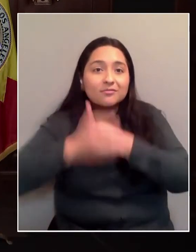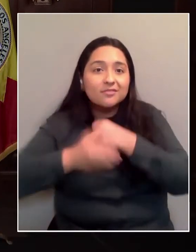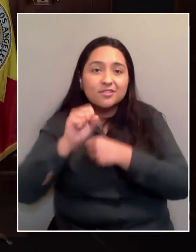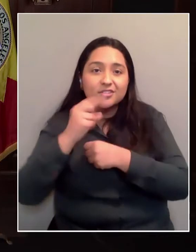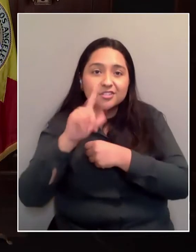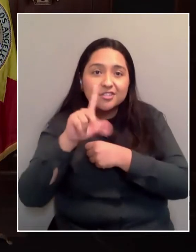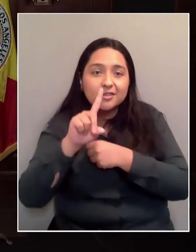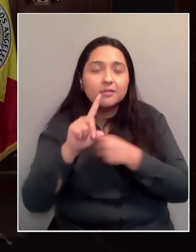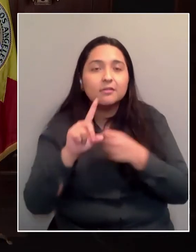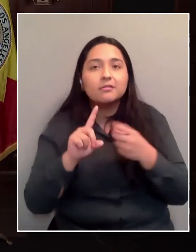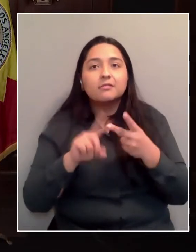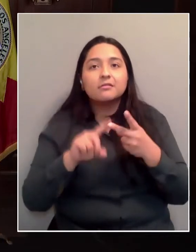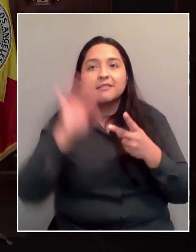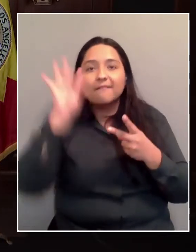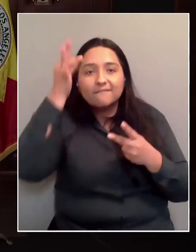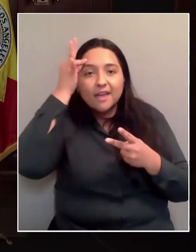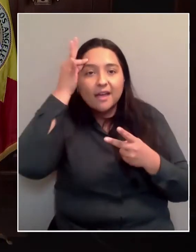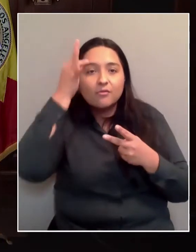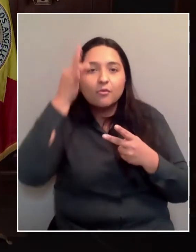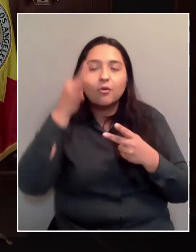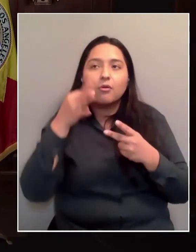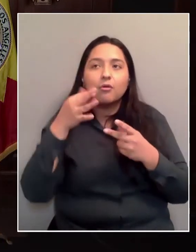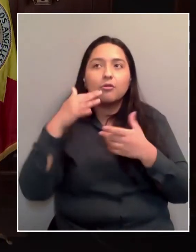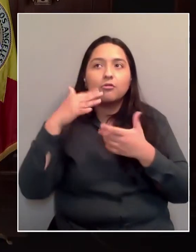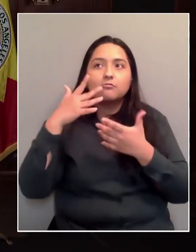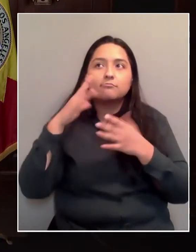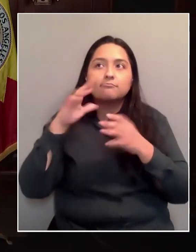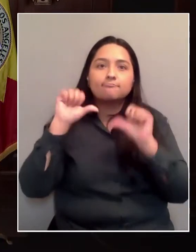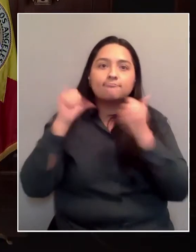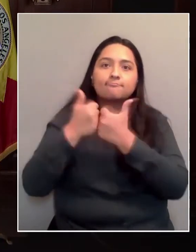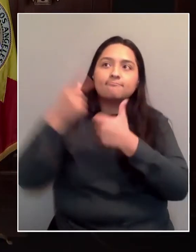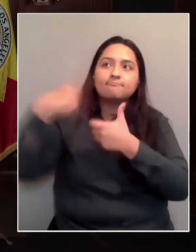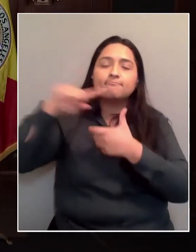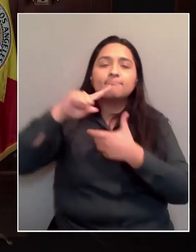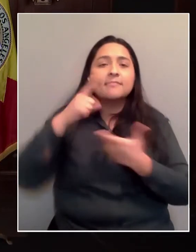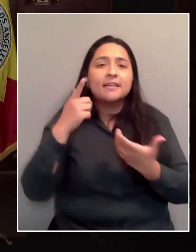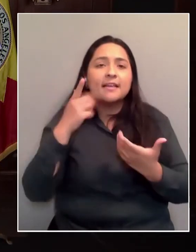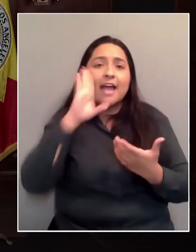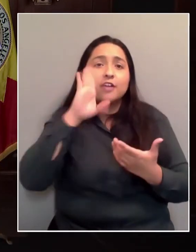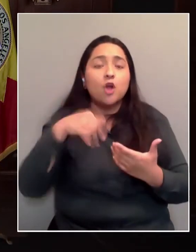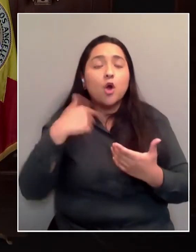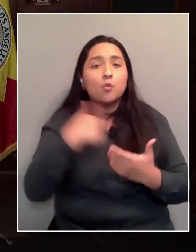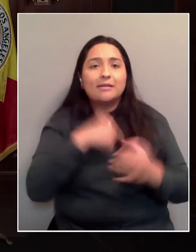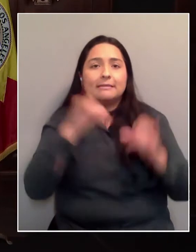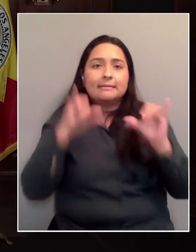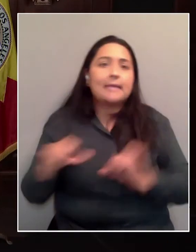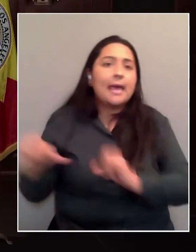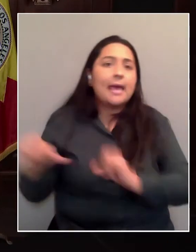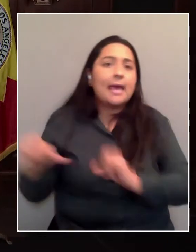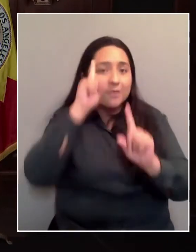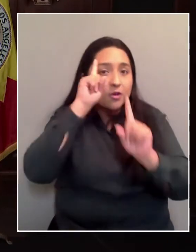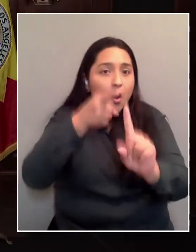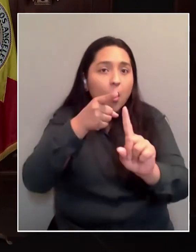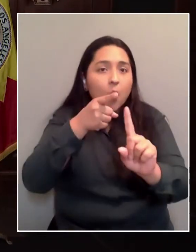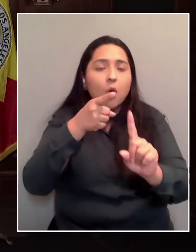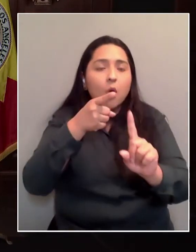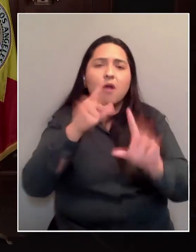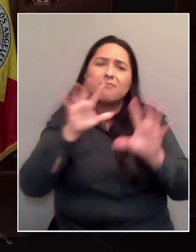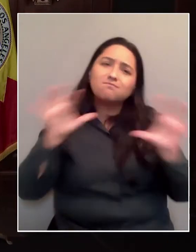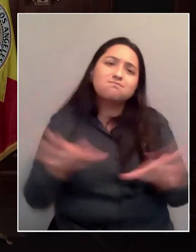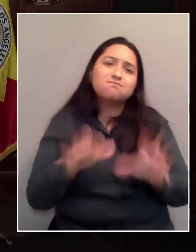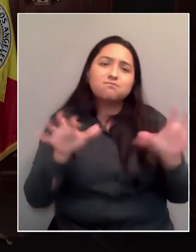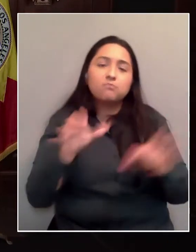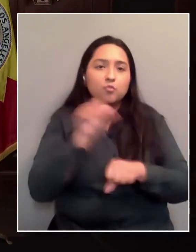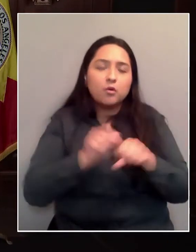coming in, I think everybody shares really great goals and everybody's working really hard. And so let me start by thanking all of our